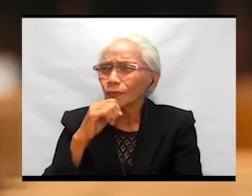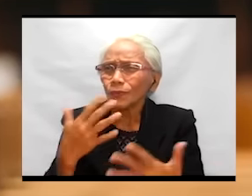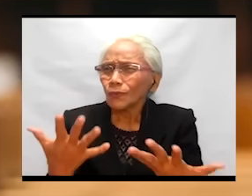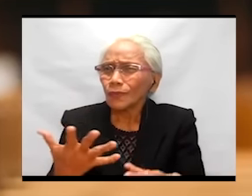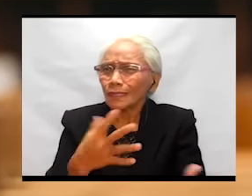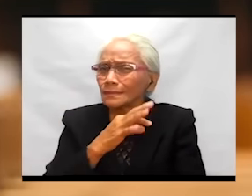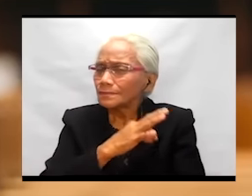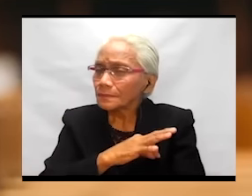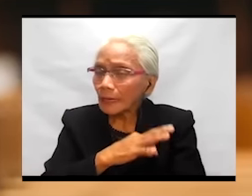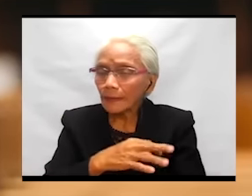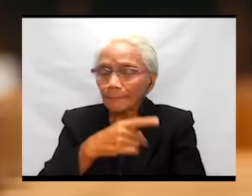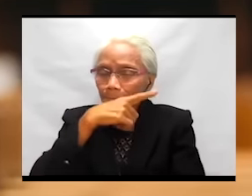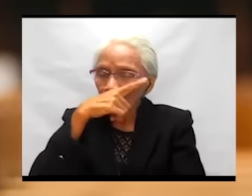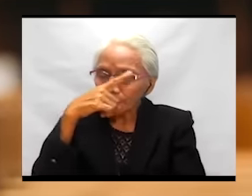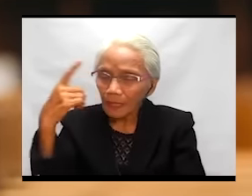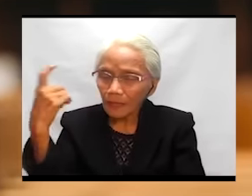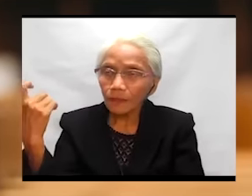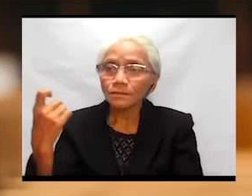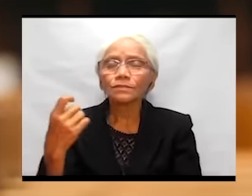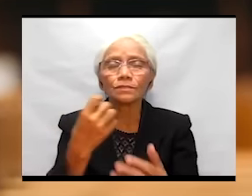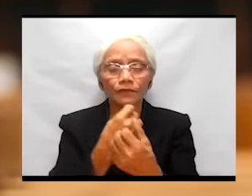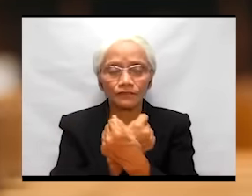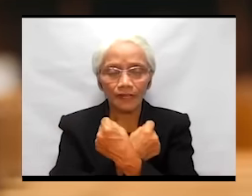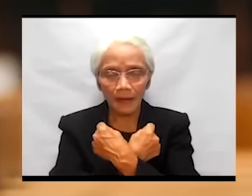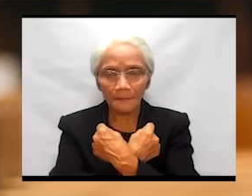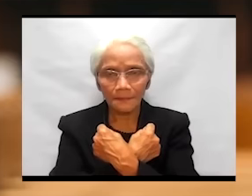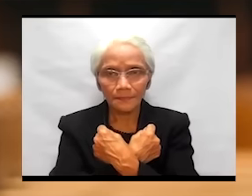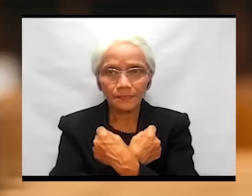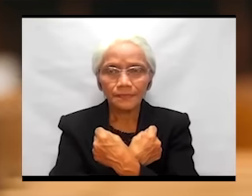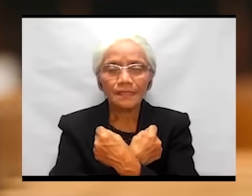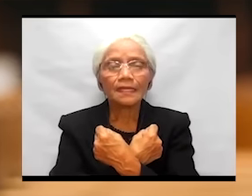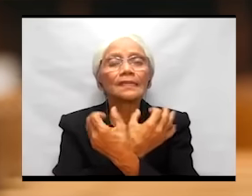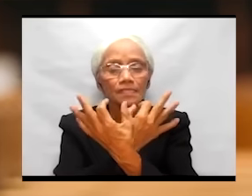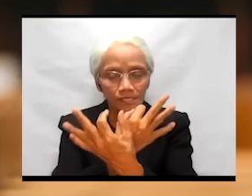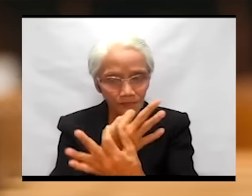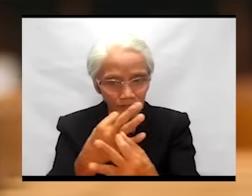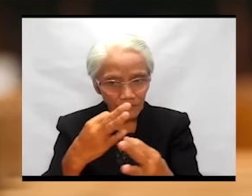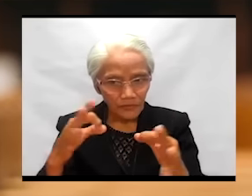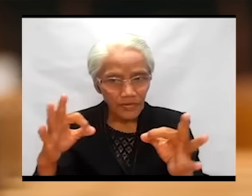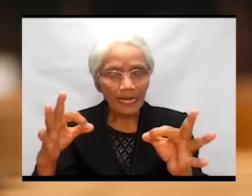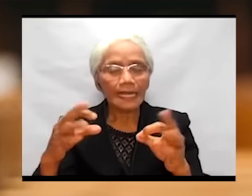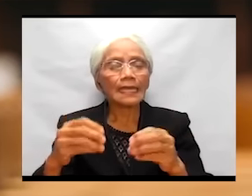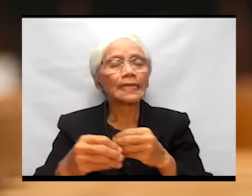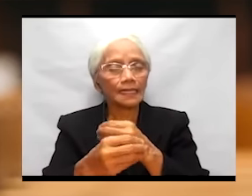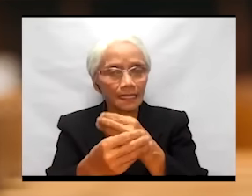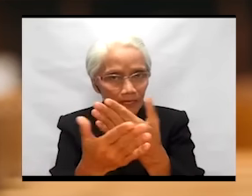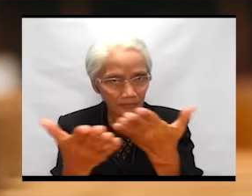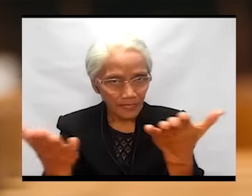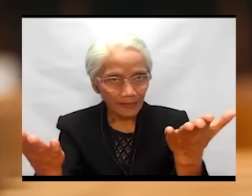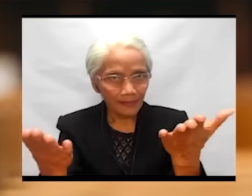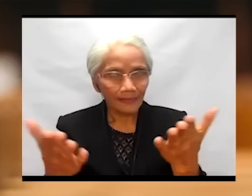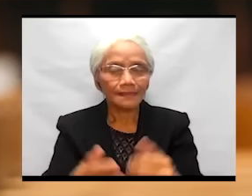do not merit it, but because of love it is freely given.